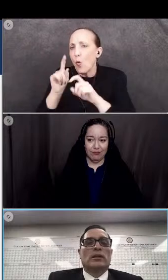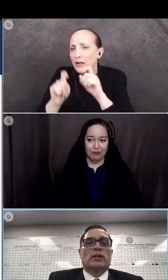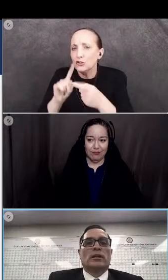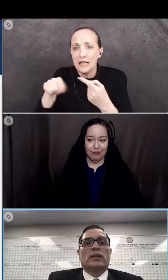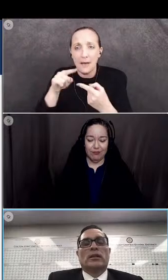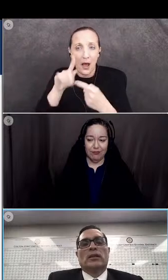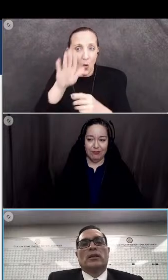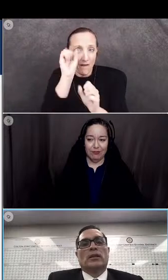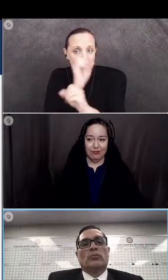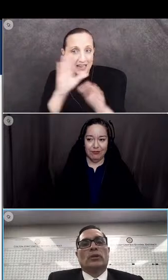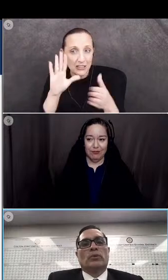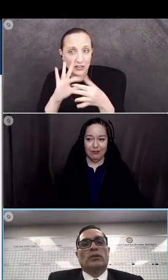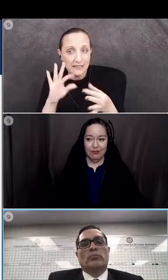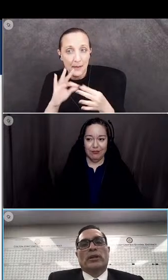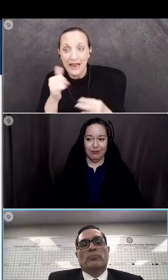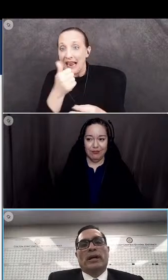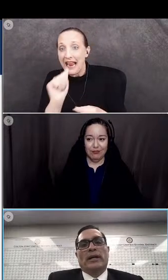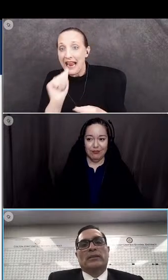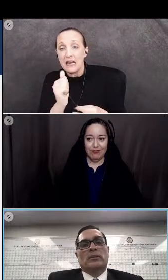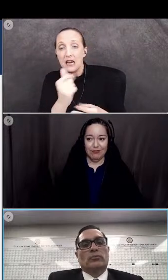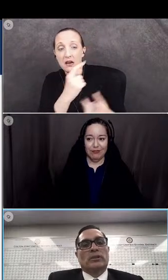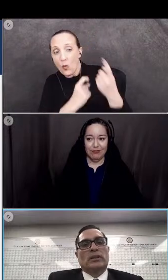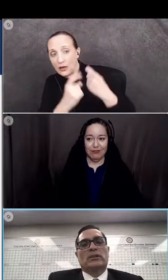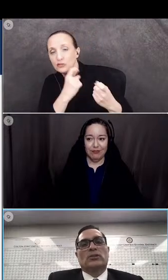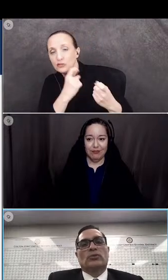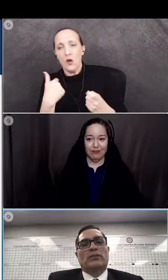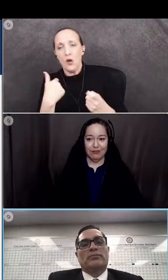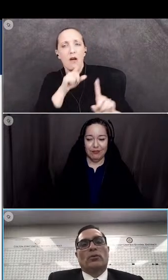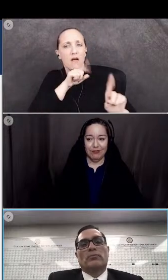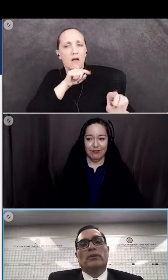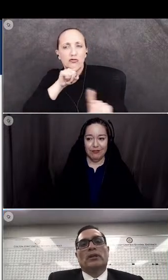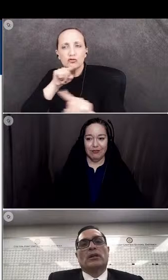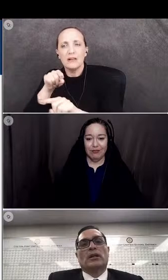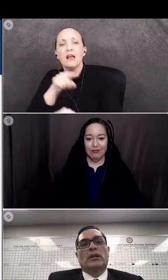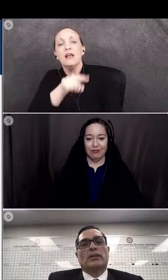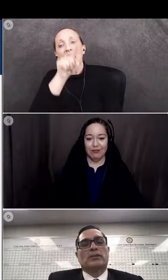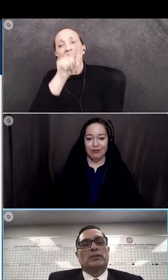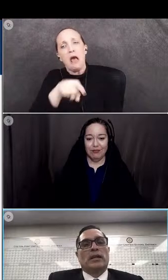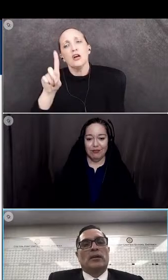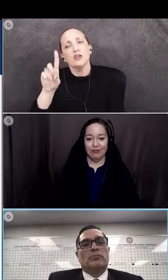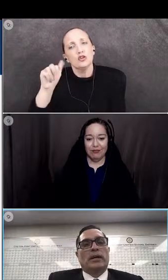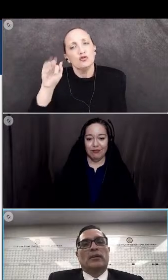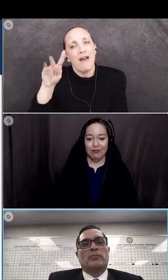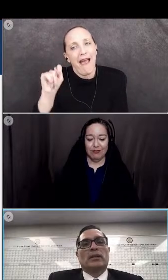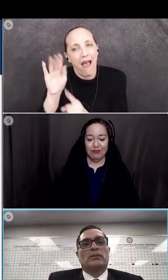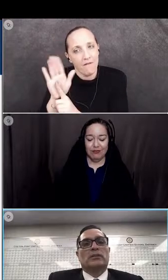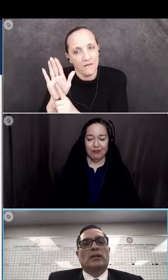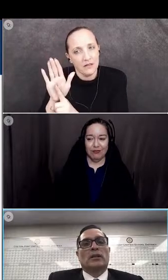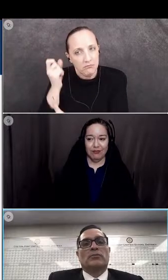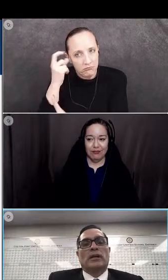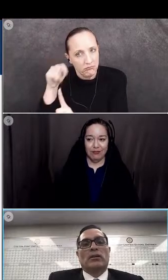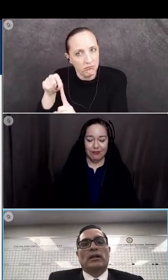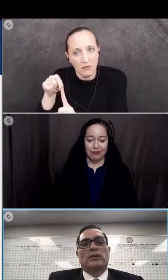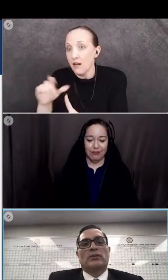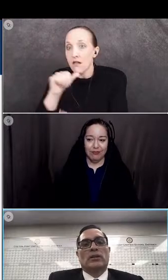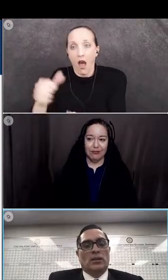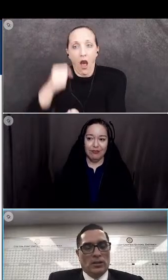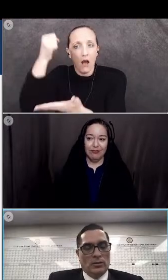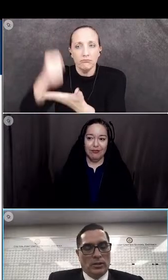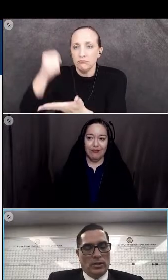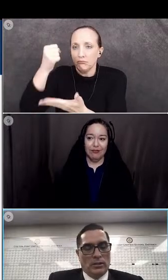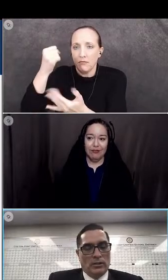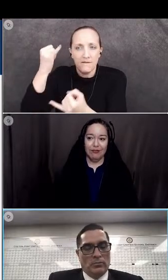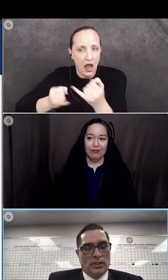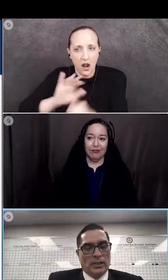or anything uh we we'd bring it back as we said it's in draft form uh this is not by any means uh finalized